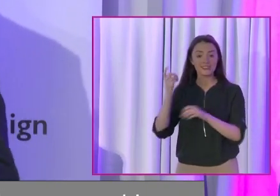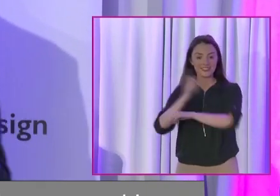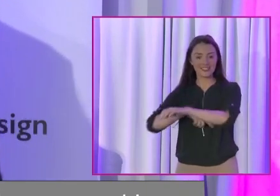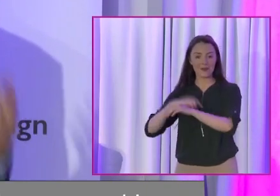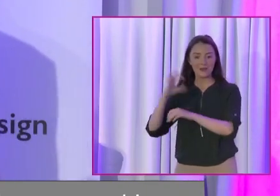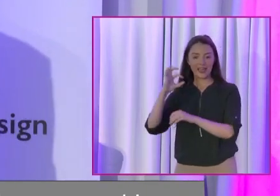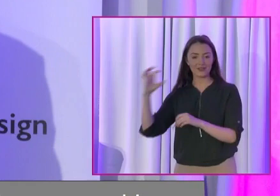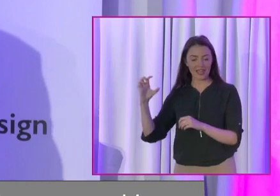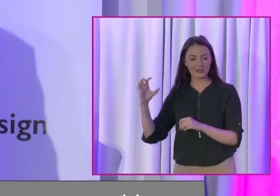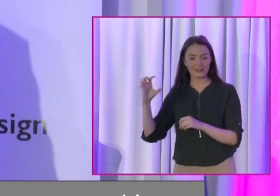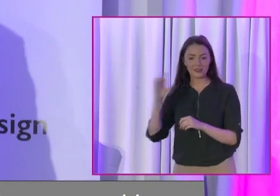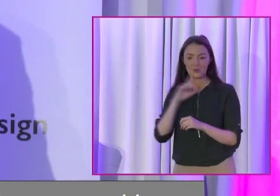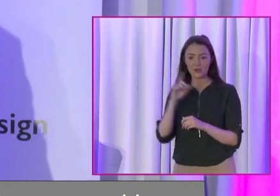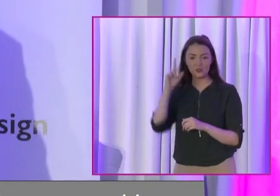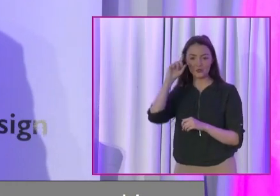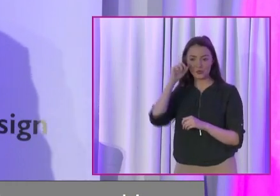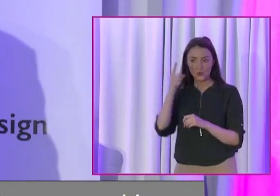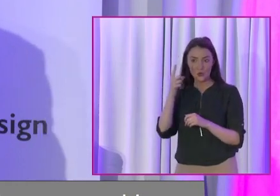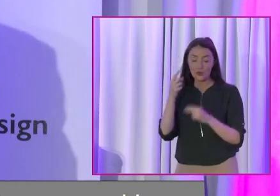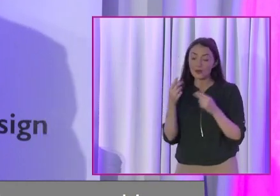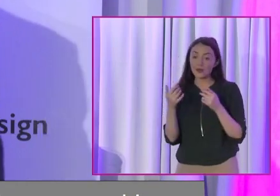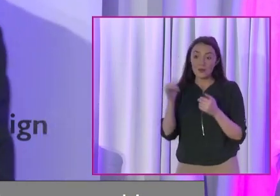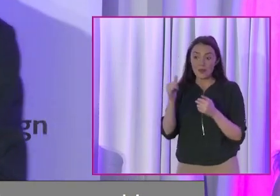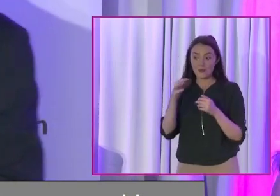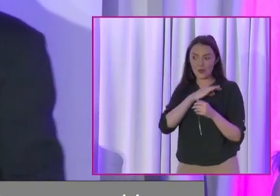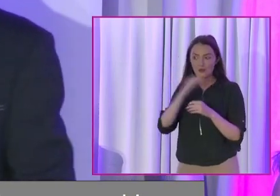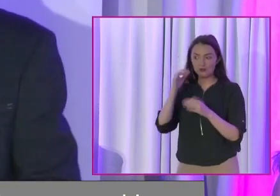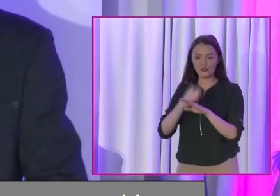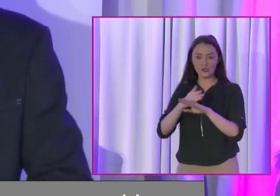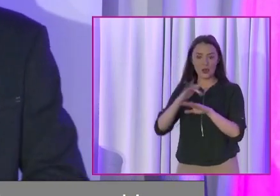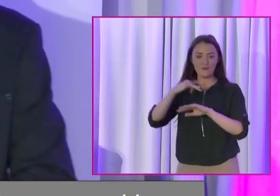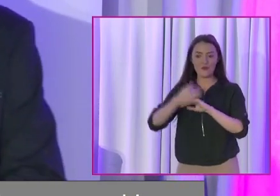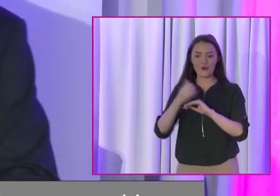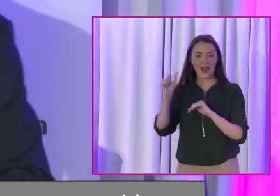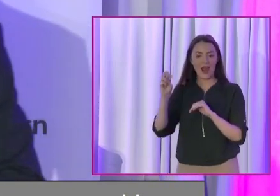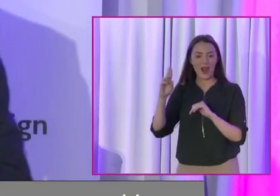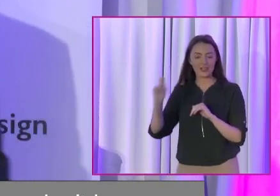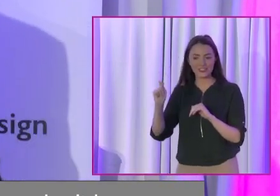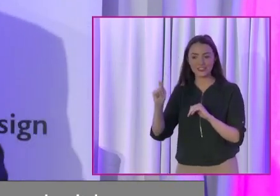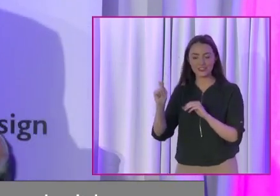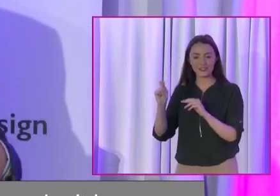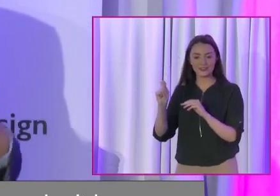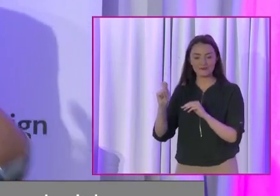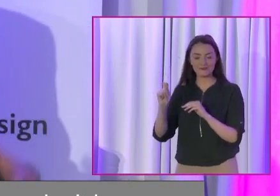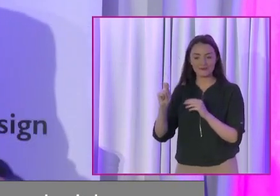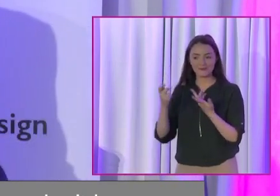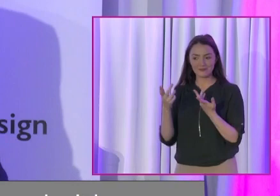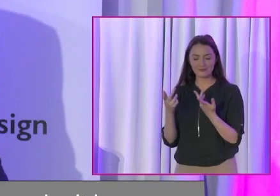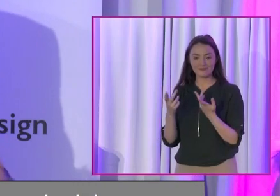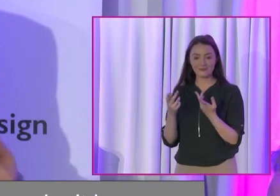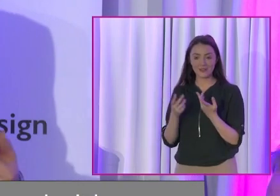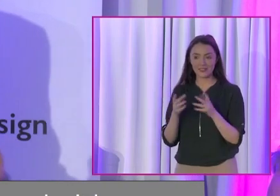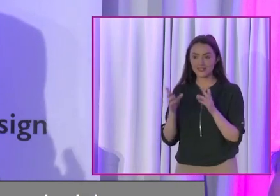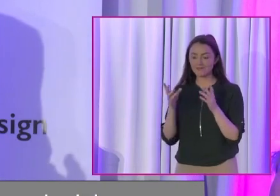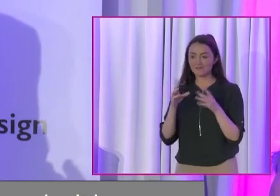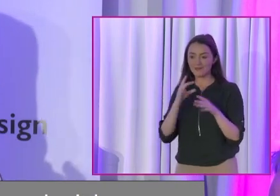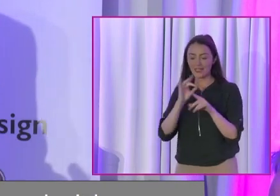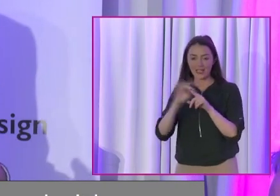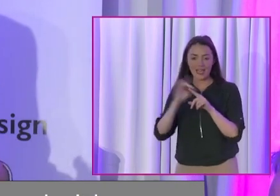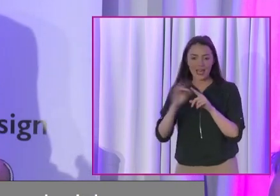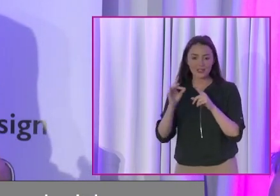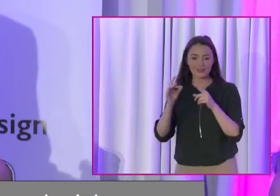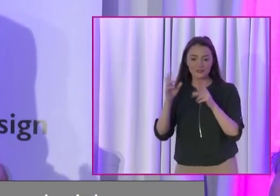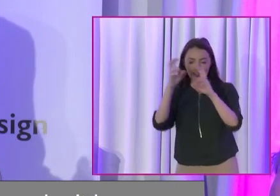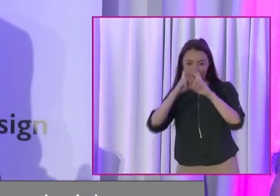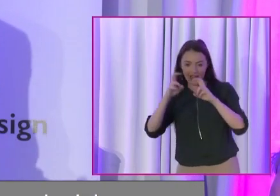don't know, and I think that might be another job for Art, wherever he is. Sorry, Art. It is some kind of demographic analysis of the people running for